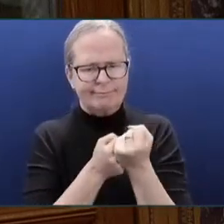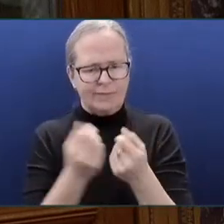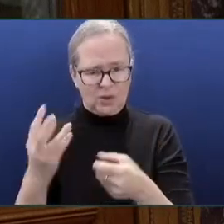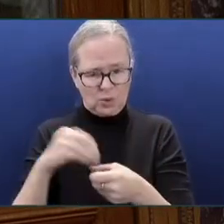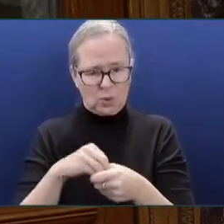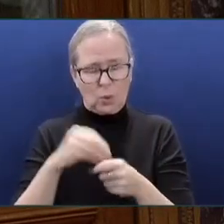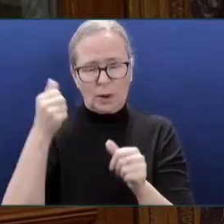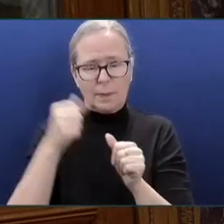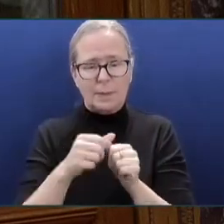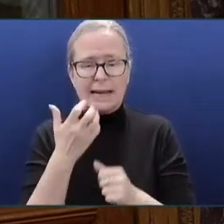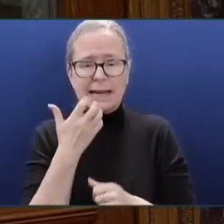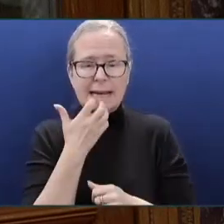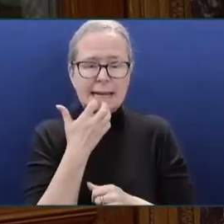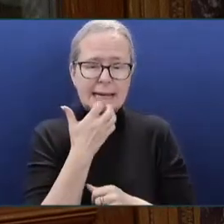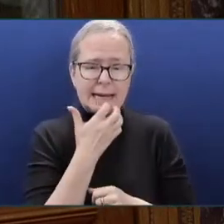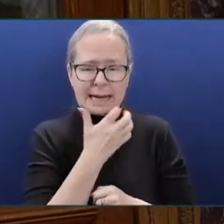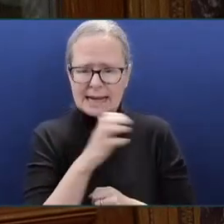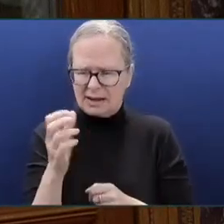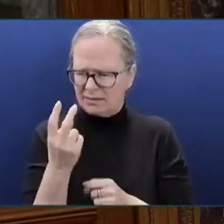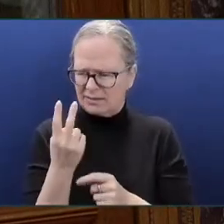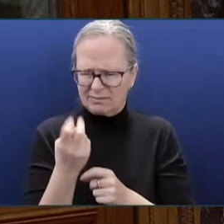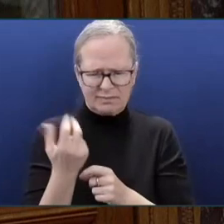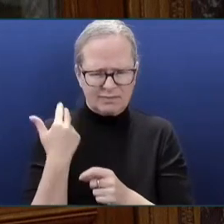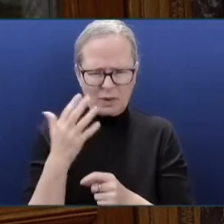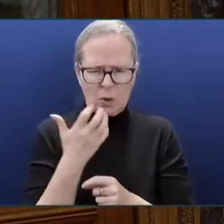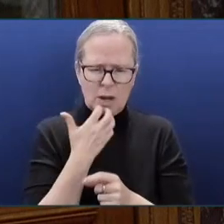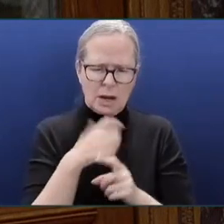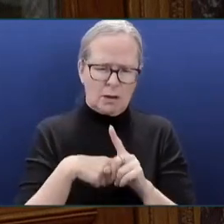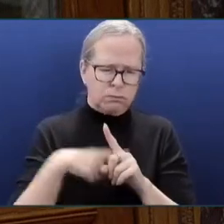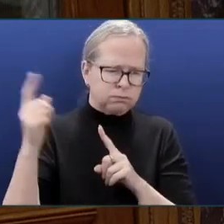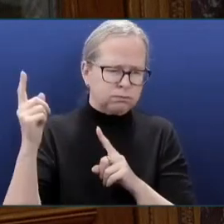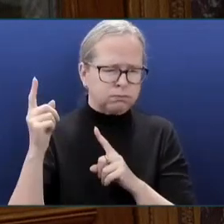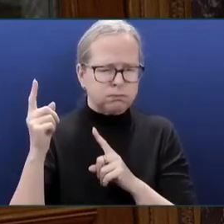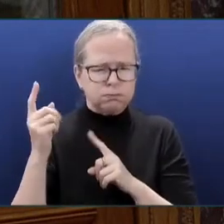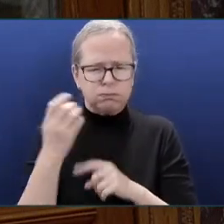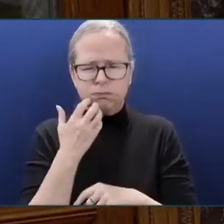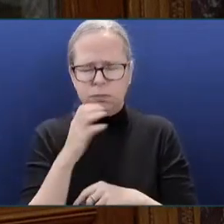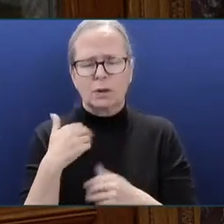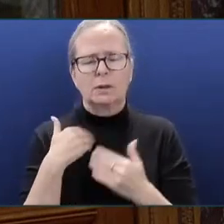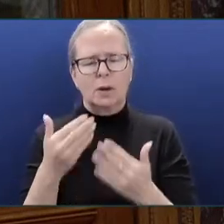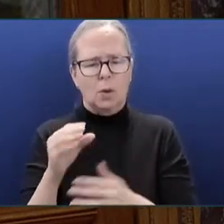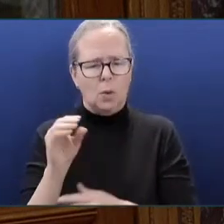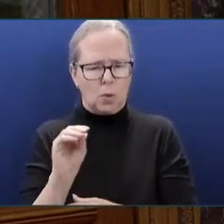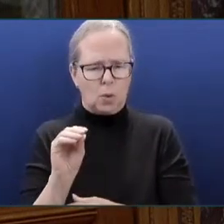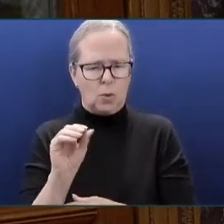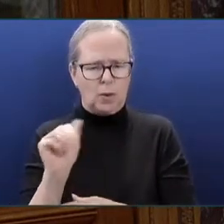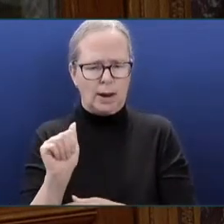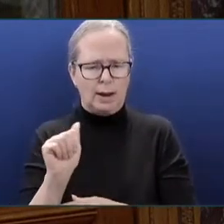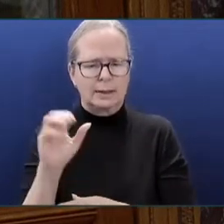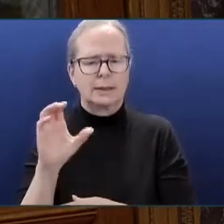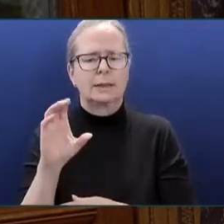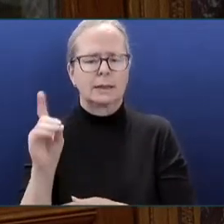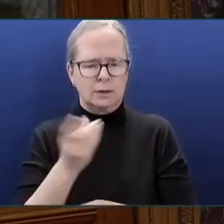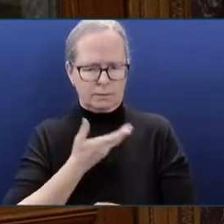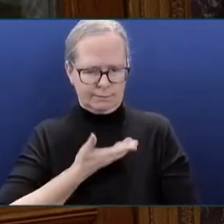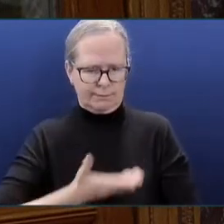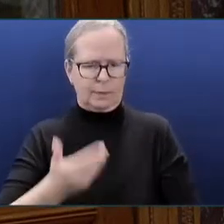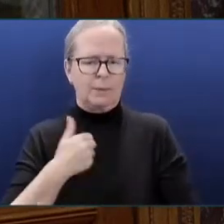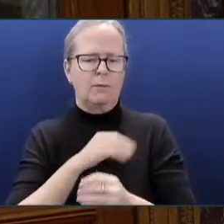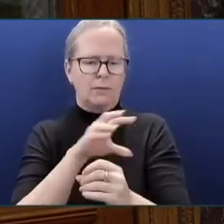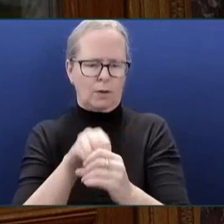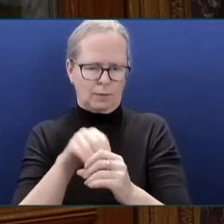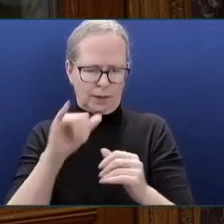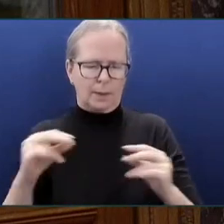Thank you to the OECD for providing the opportunity to participate in this important conversation. And thank you to all of the non